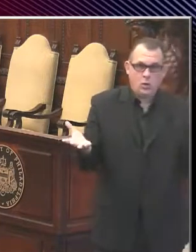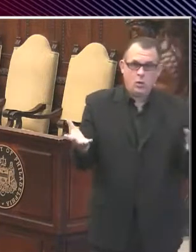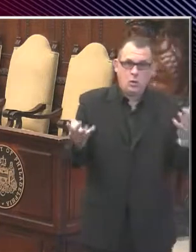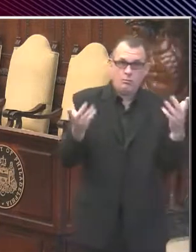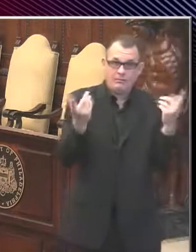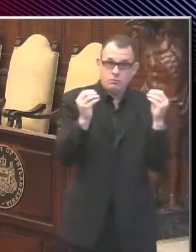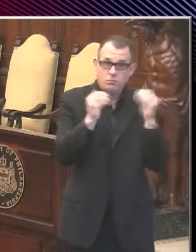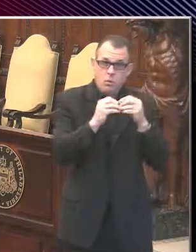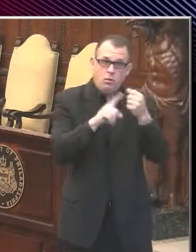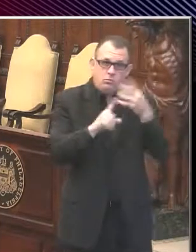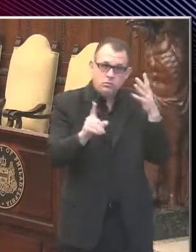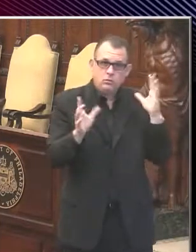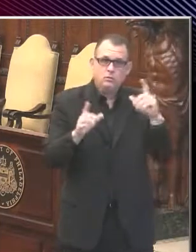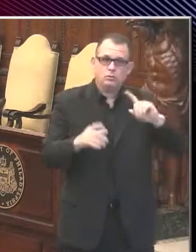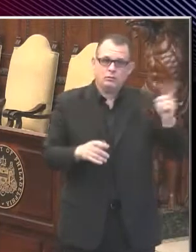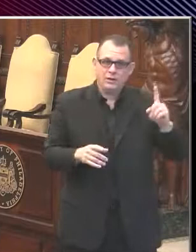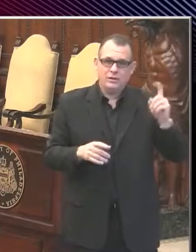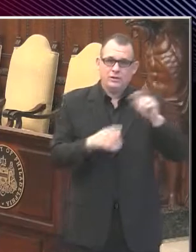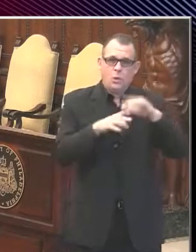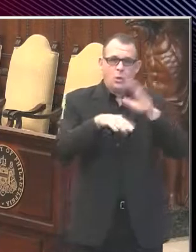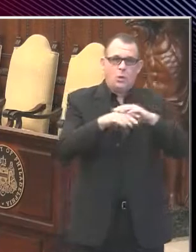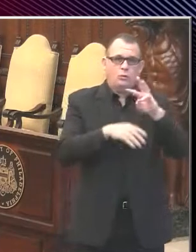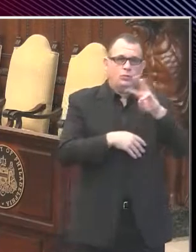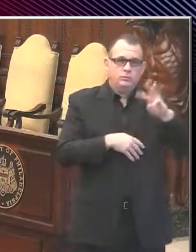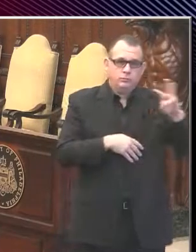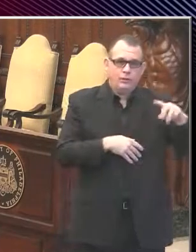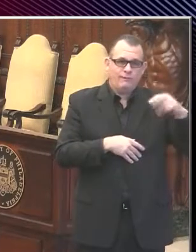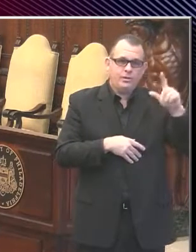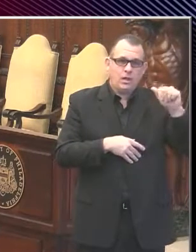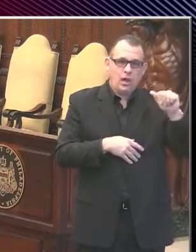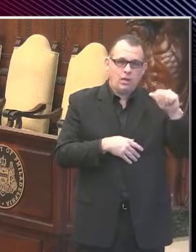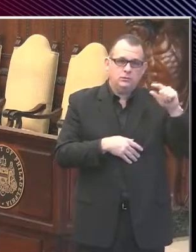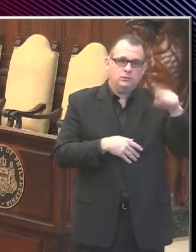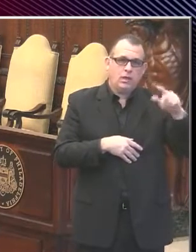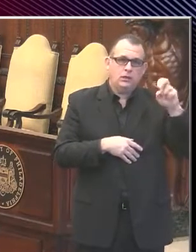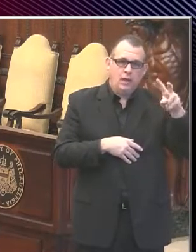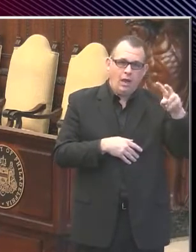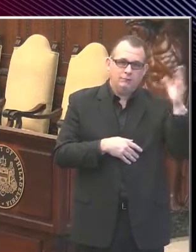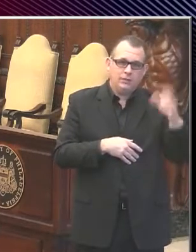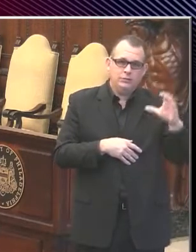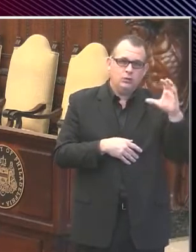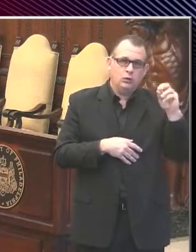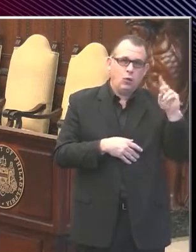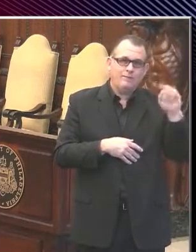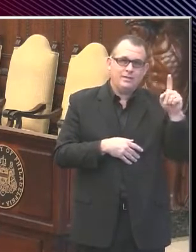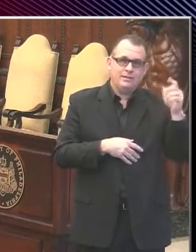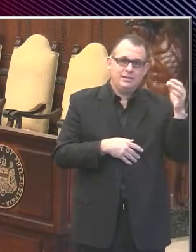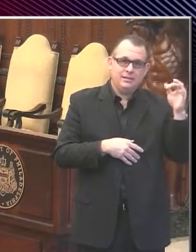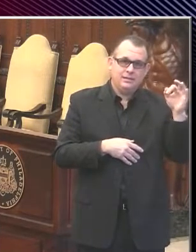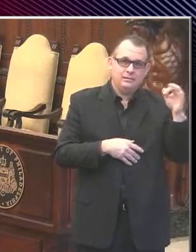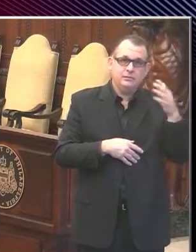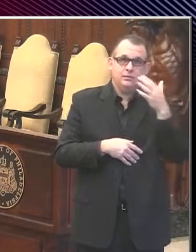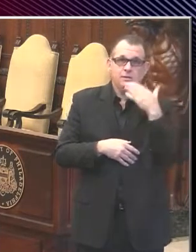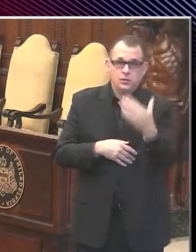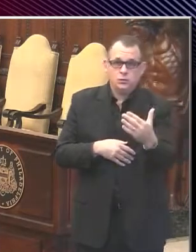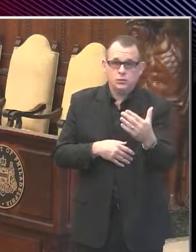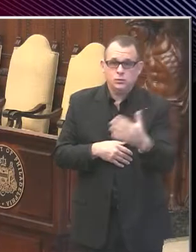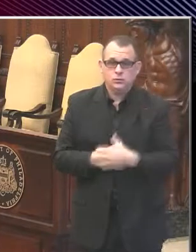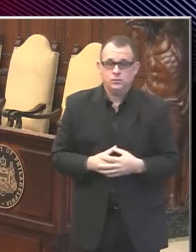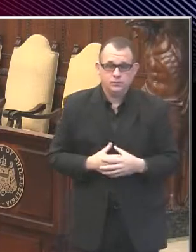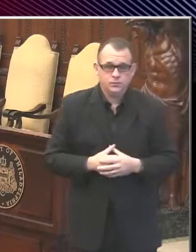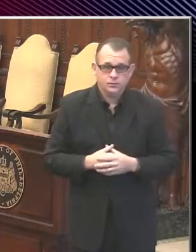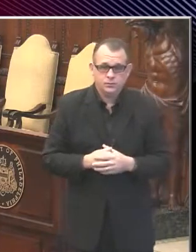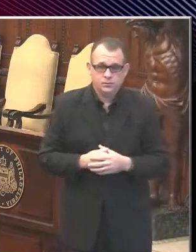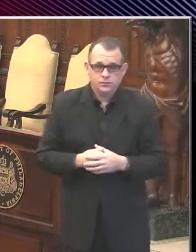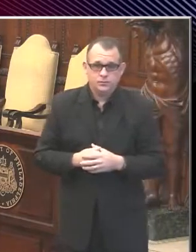today, go our website, www.phila.gov.covid. Thanks. Thank you, Dr. Farley. And